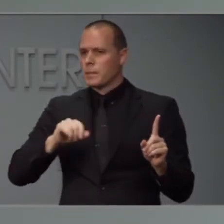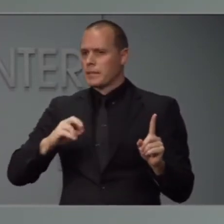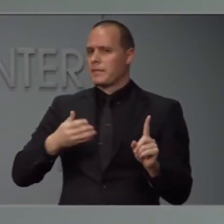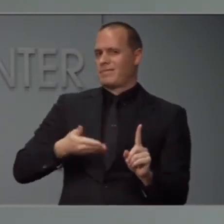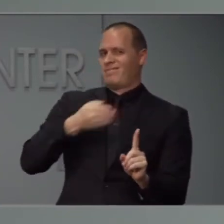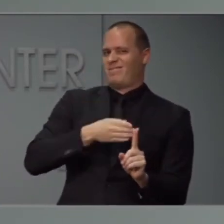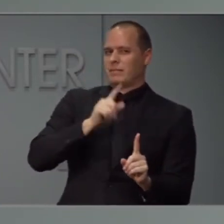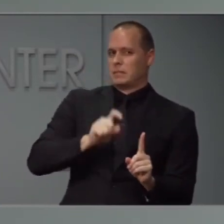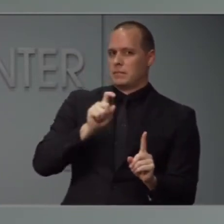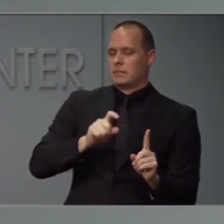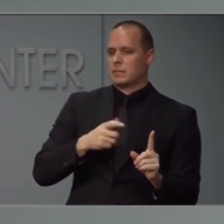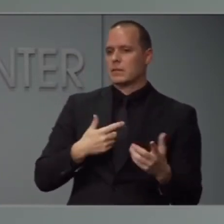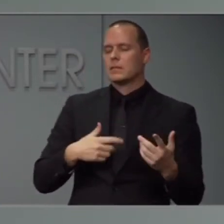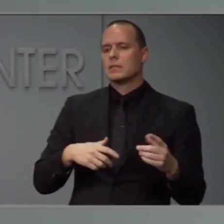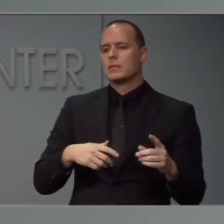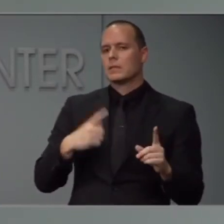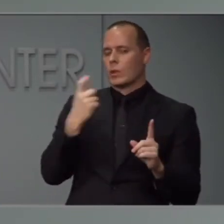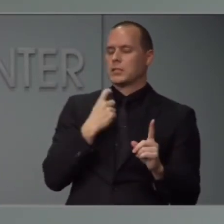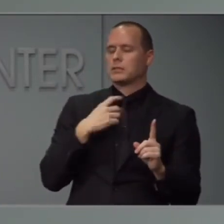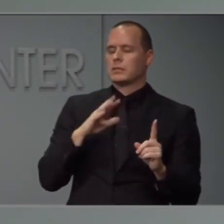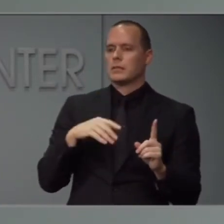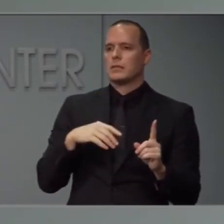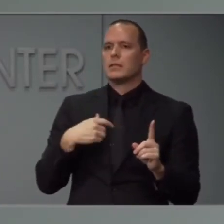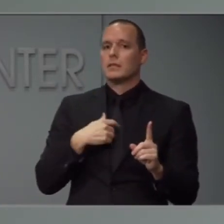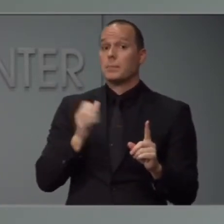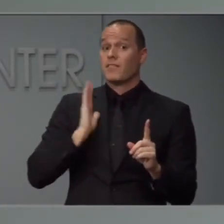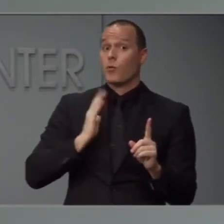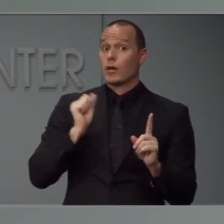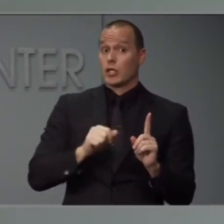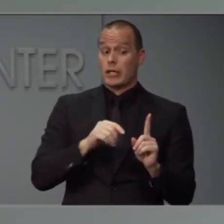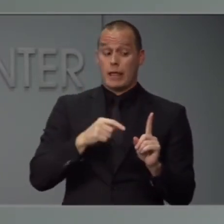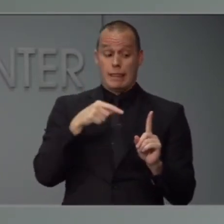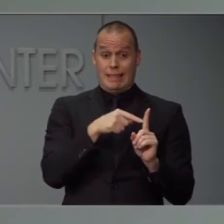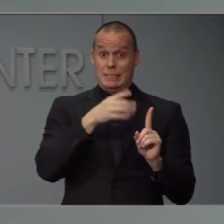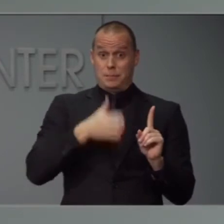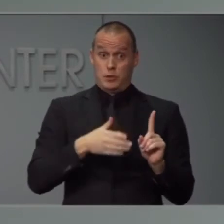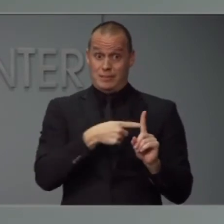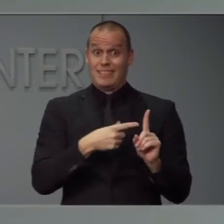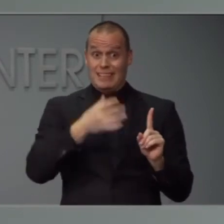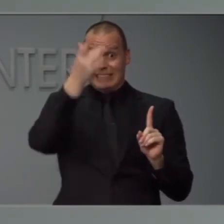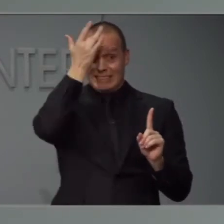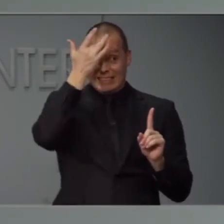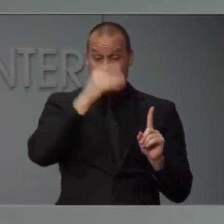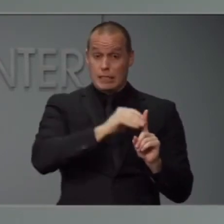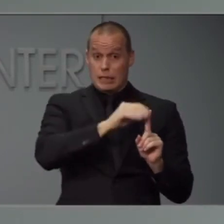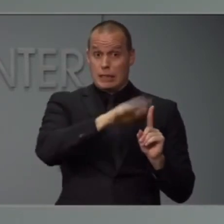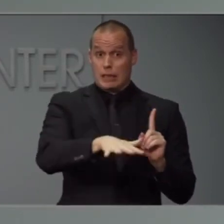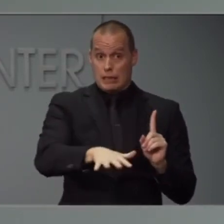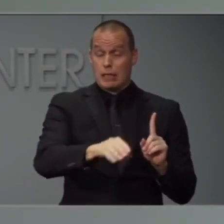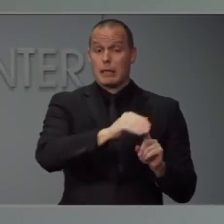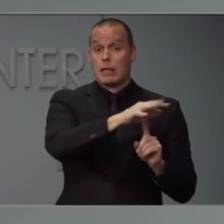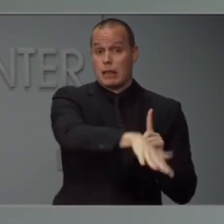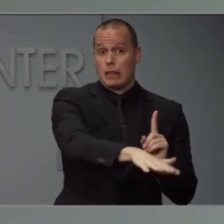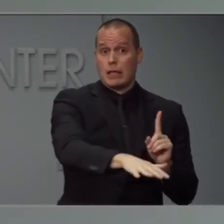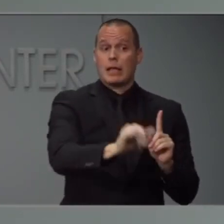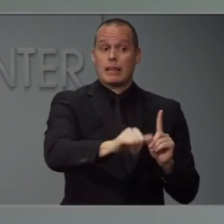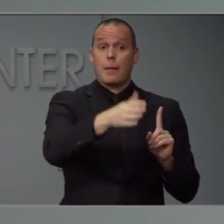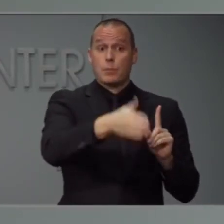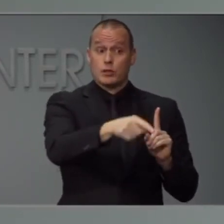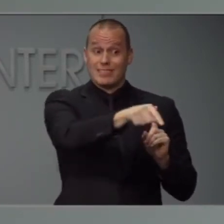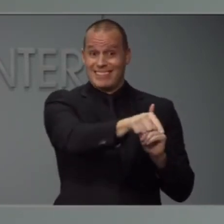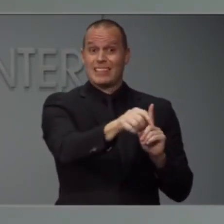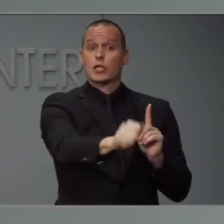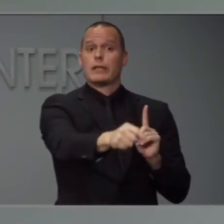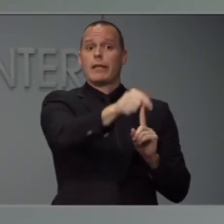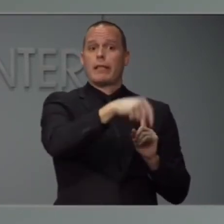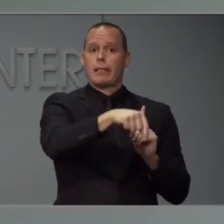where prior we were able to trace back each of those positive cases to someone who may have had contact with someone who